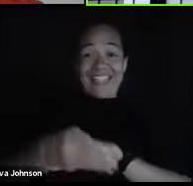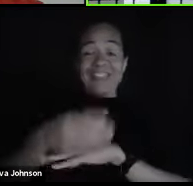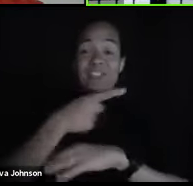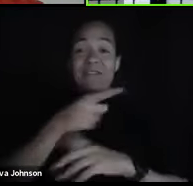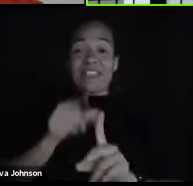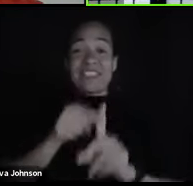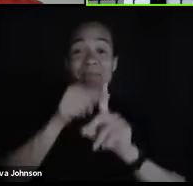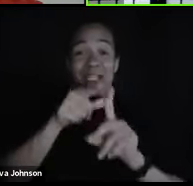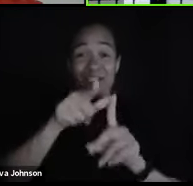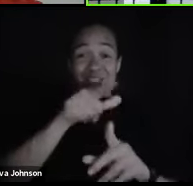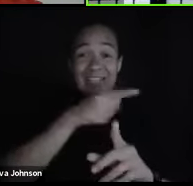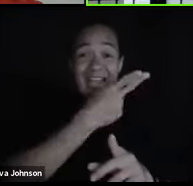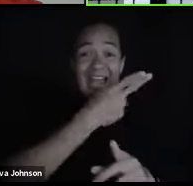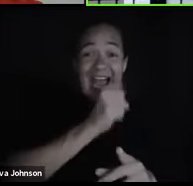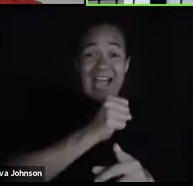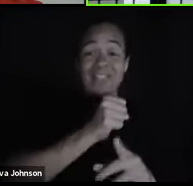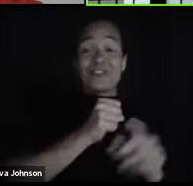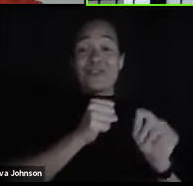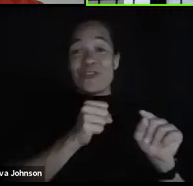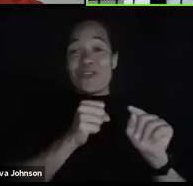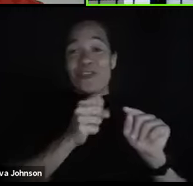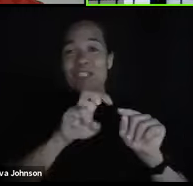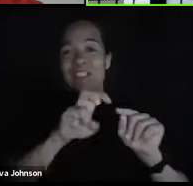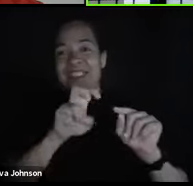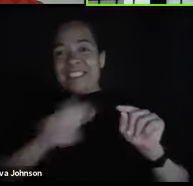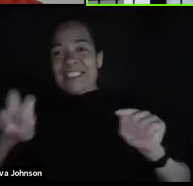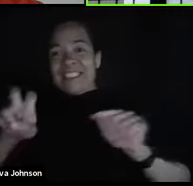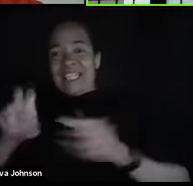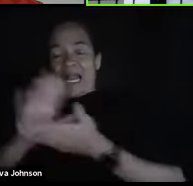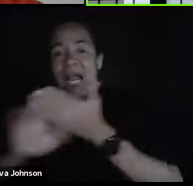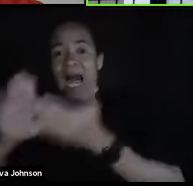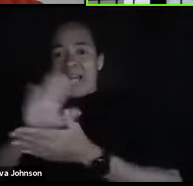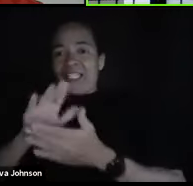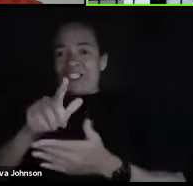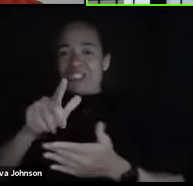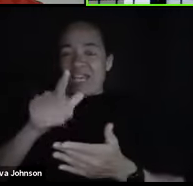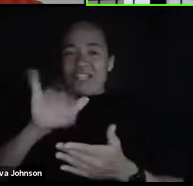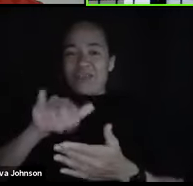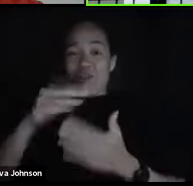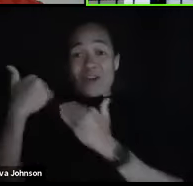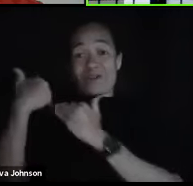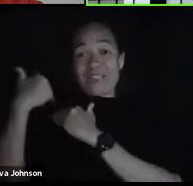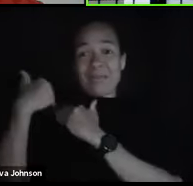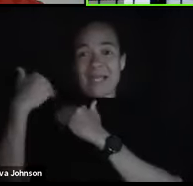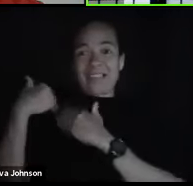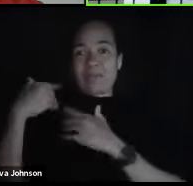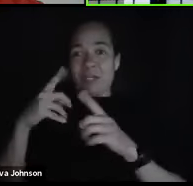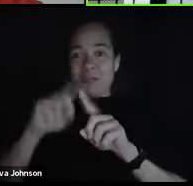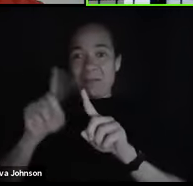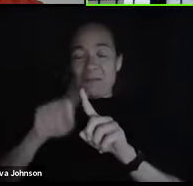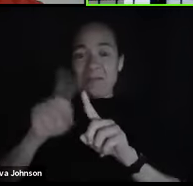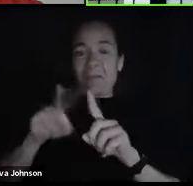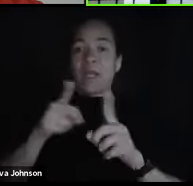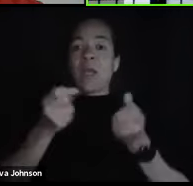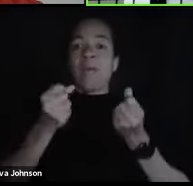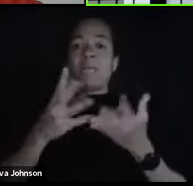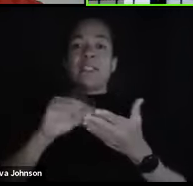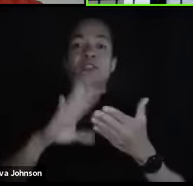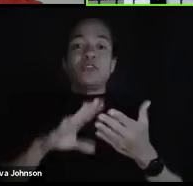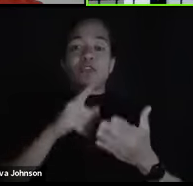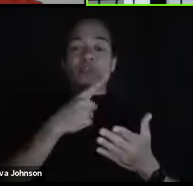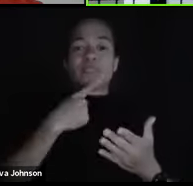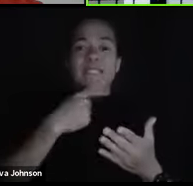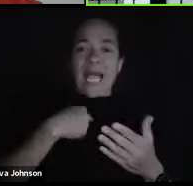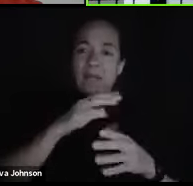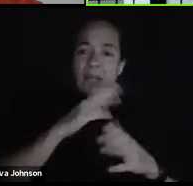you've never had to juggle these type of responsibilities before. And unfortunately, students say, I work the night shift and I get off at 6am